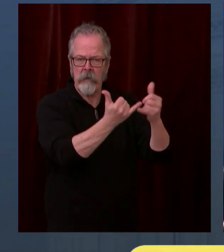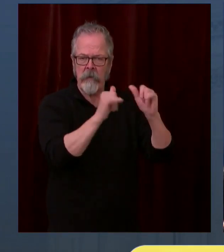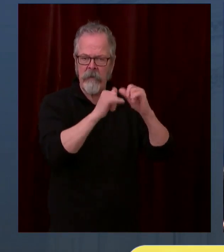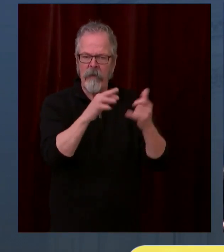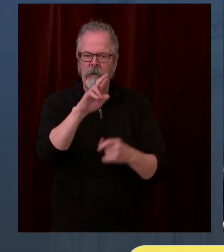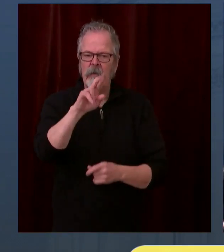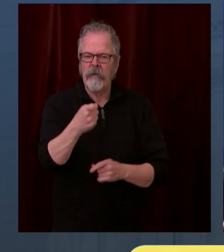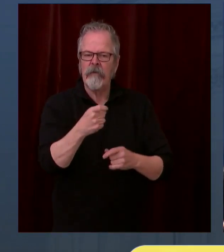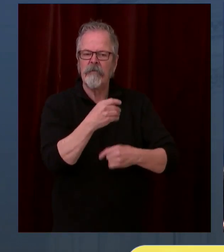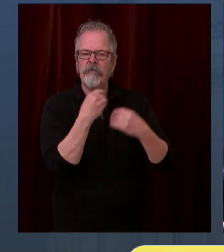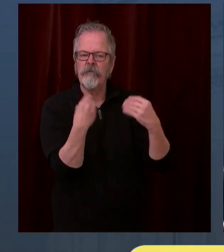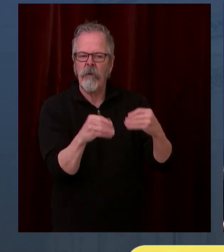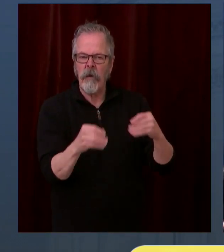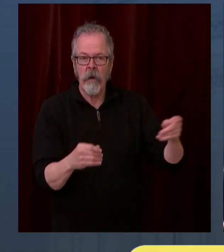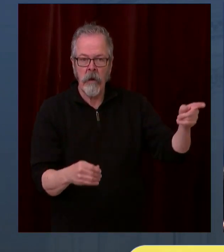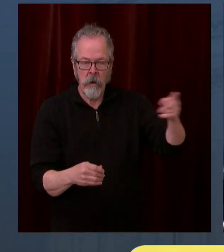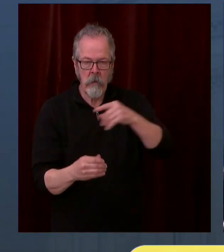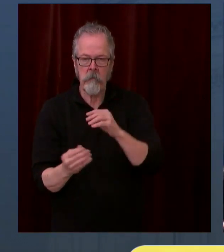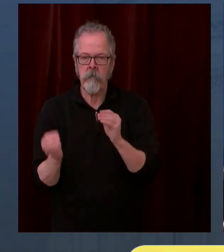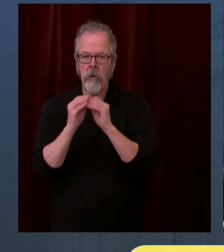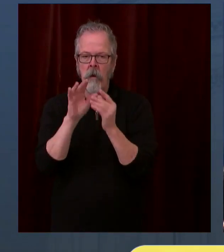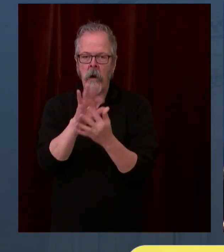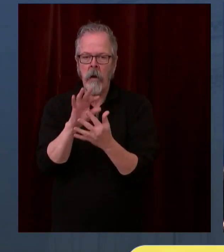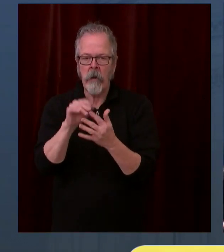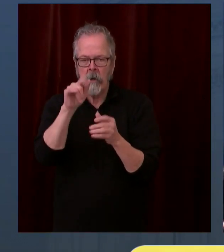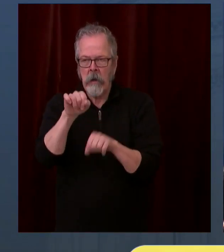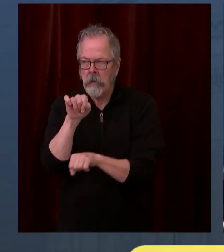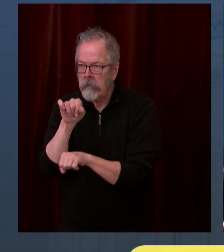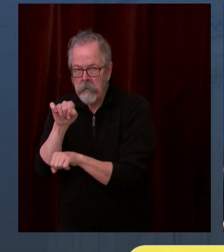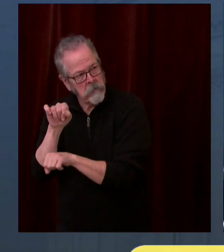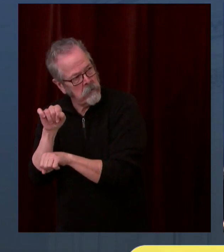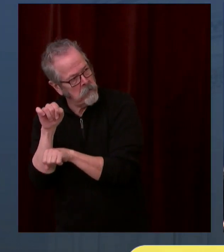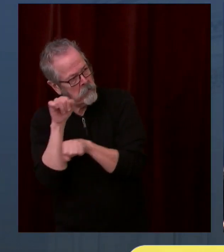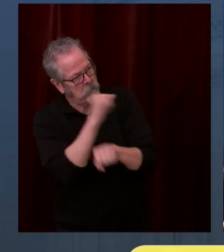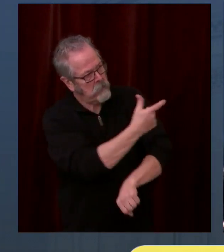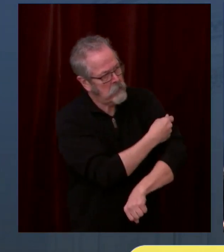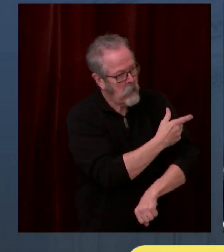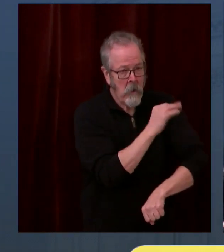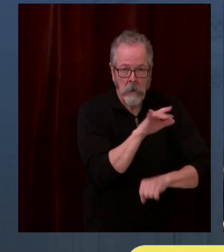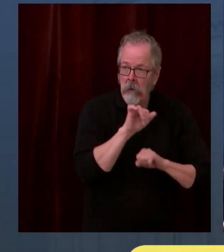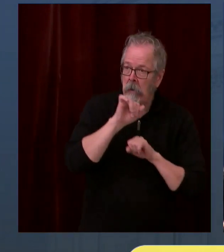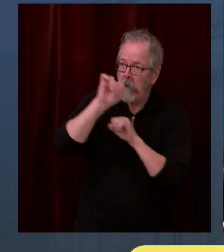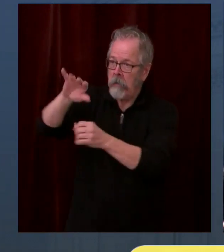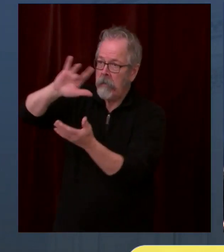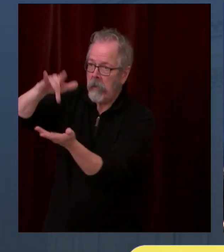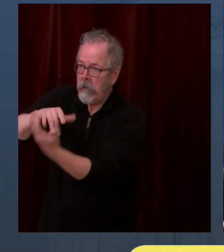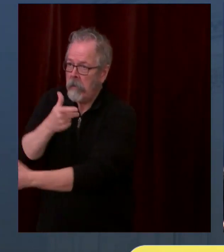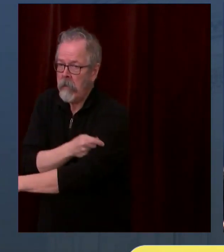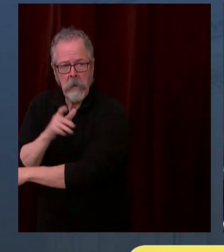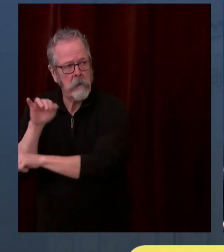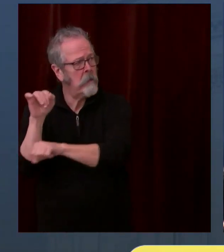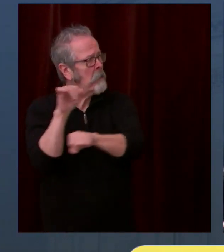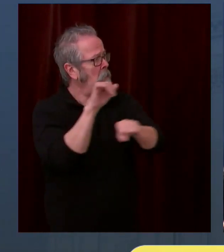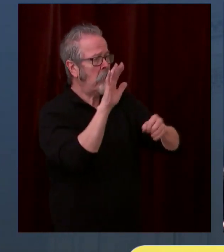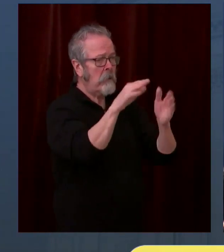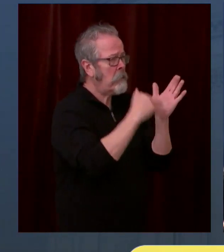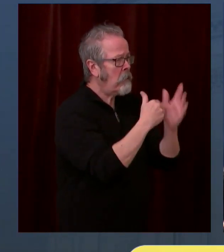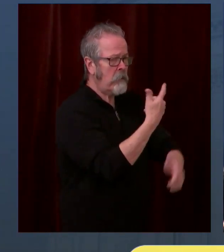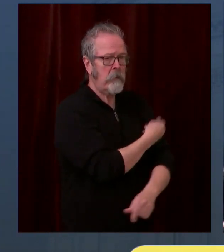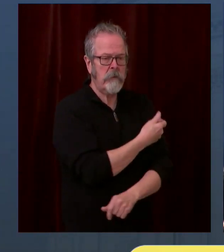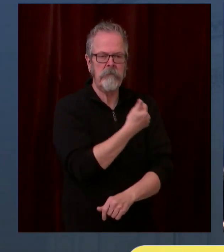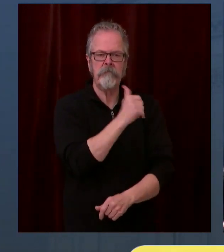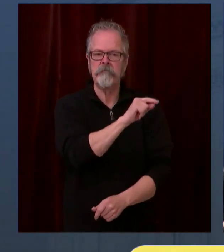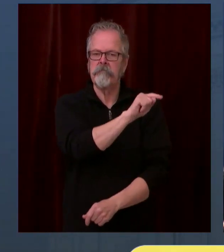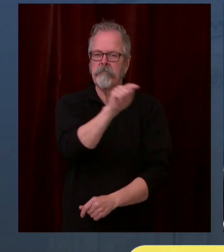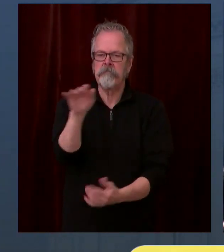delivering this vaccine. And we think that that'll be very successful. Next, we needed something to be a